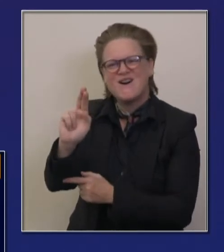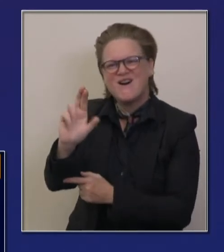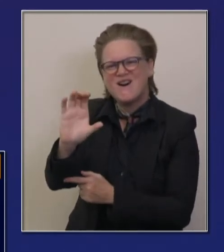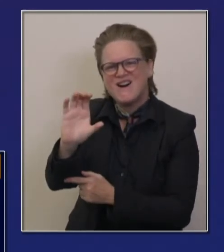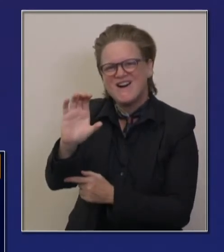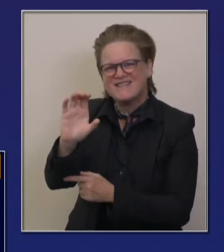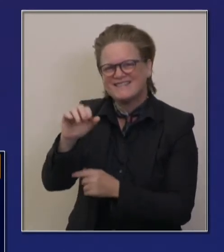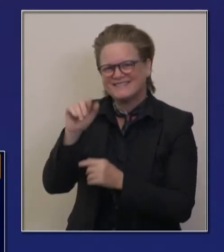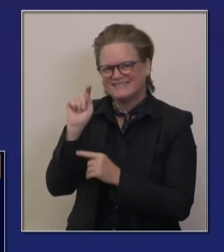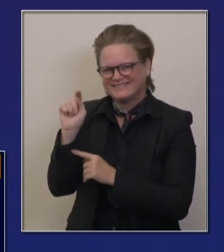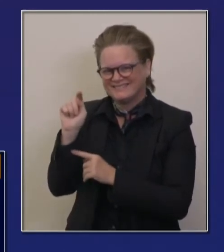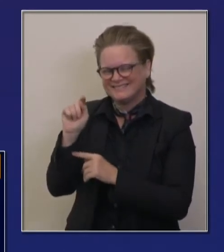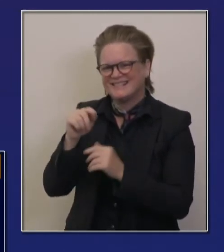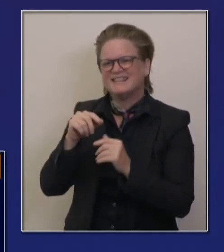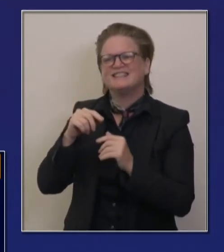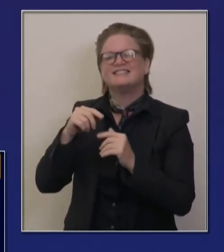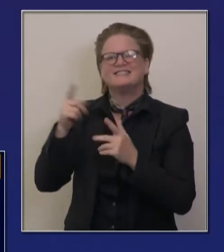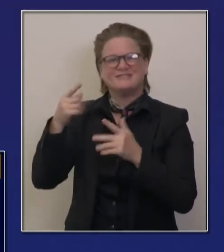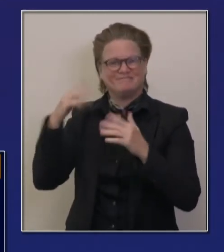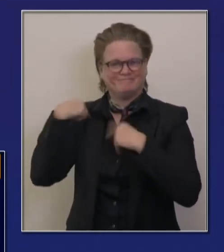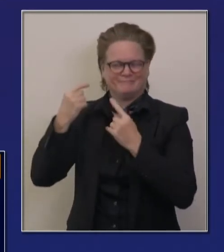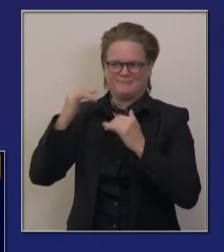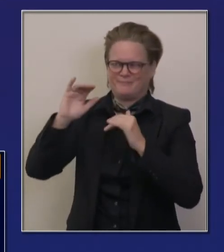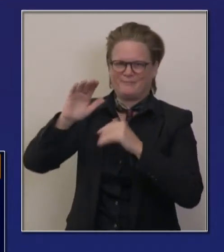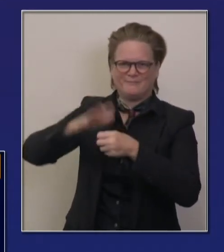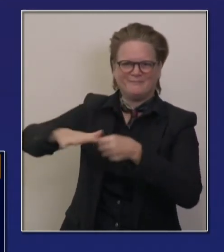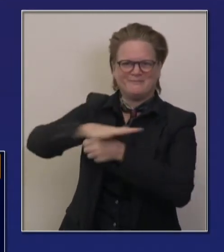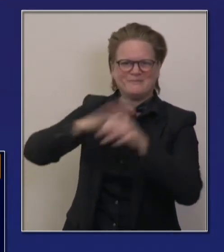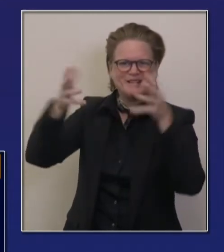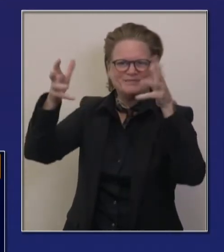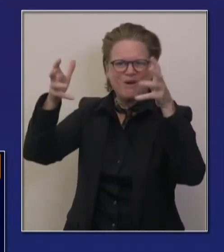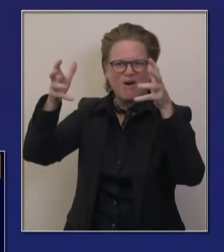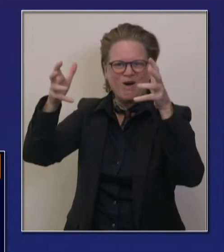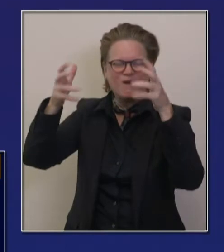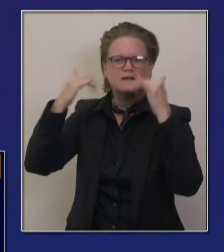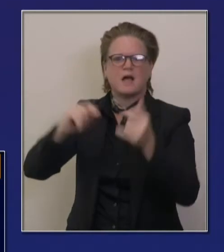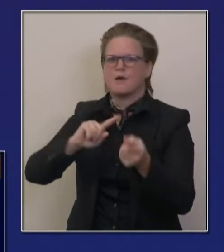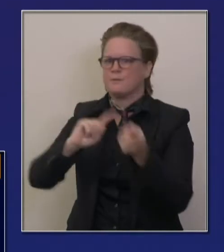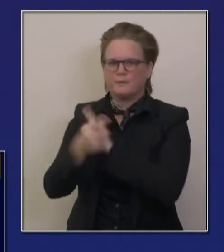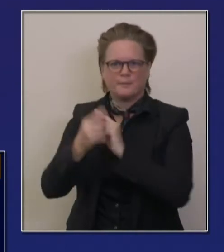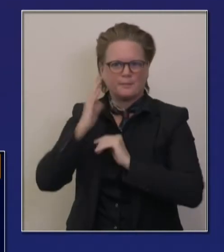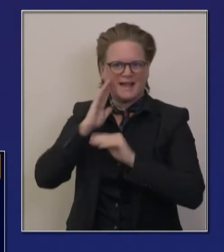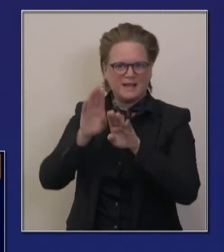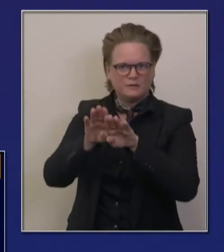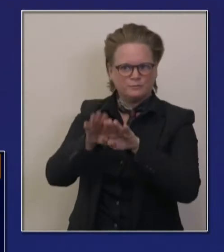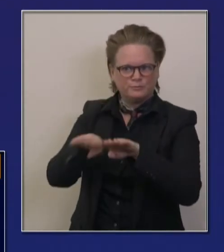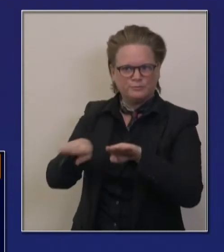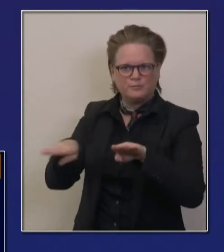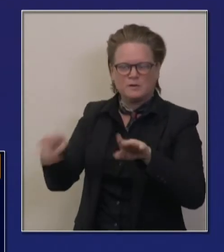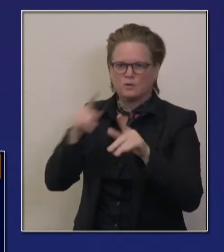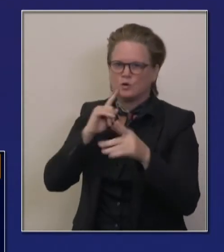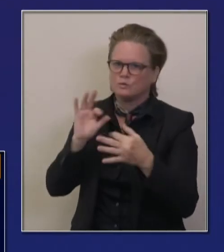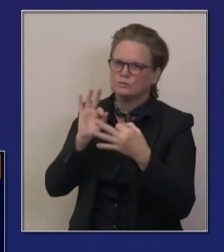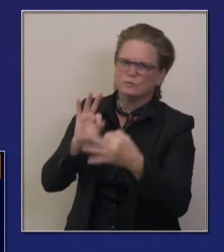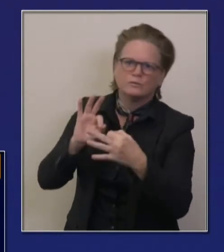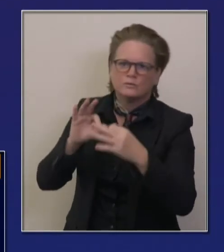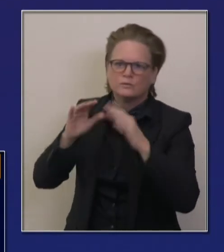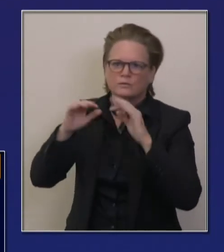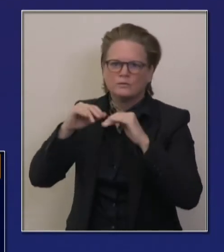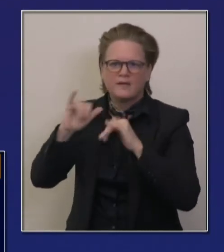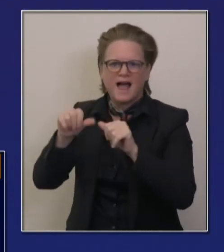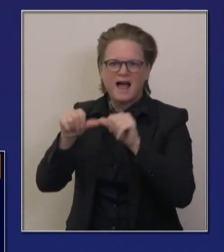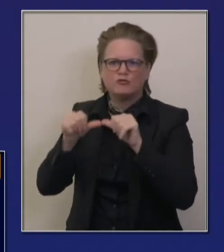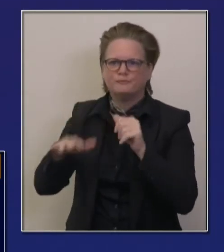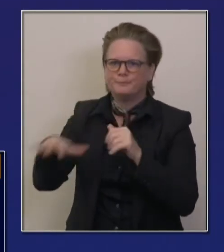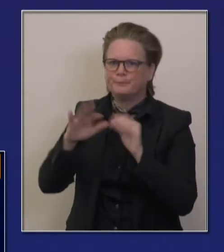Sacramento per se, but it's the proximity of this facility. It's a wonderful facility has 224 beds in warm